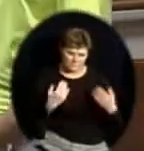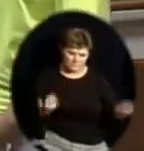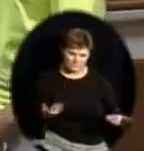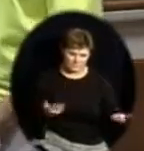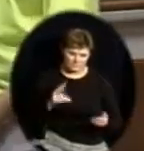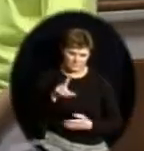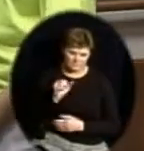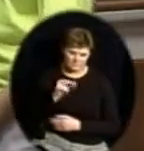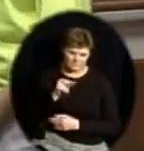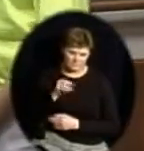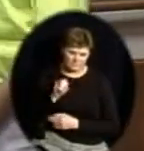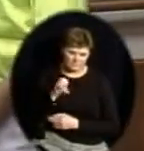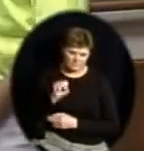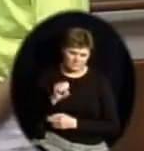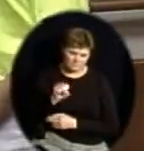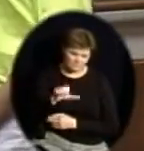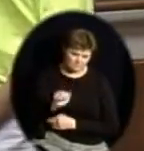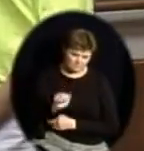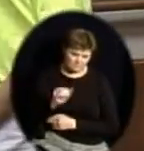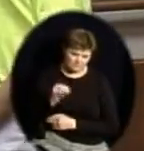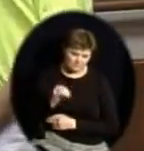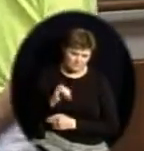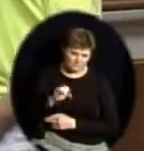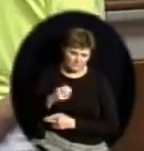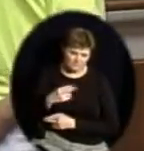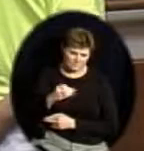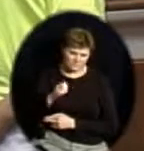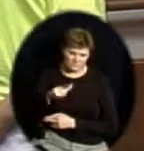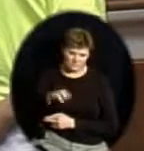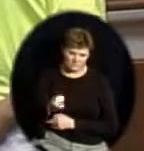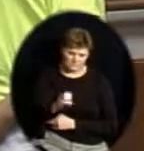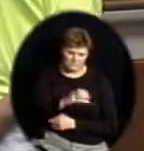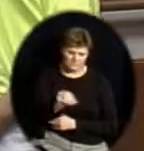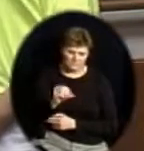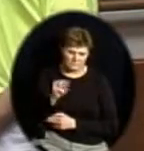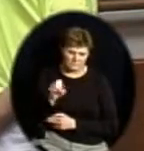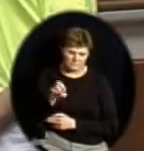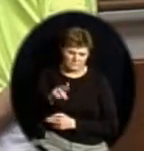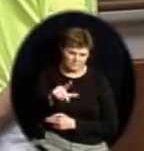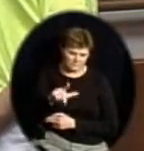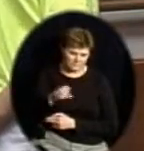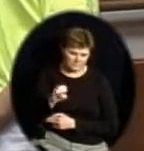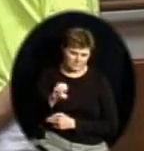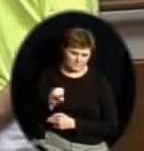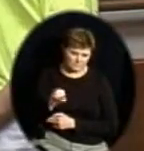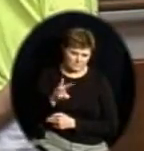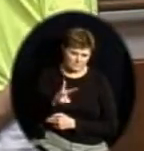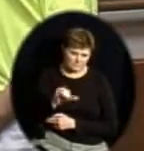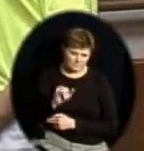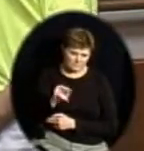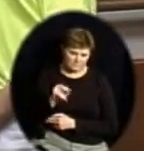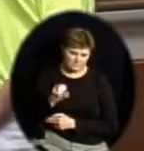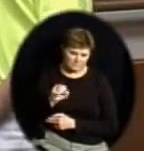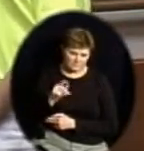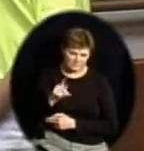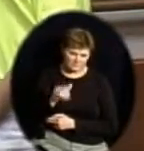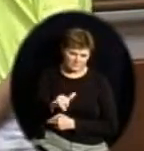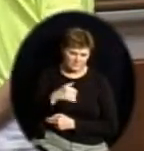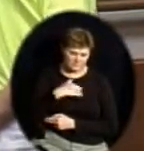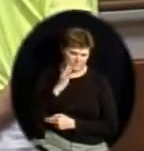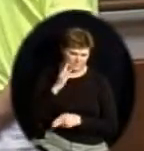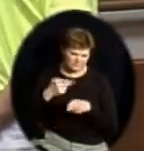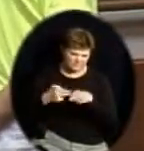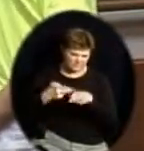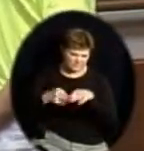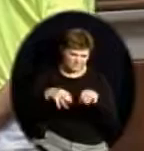Michelle and Marlee Wenske. And we're going to start the pledge. And then I'll give you a little biography on the young ladies after they've done their pledge,